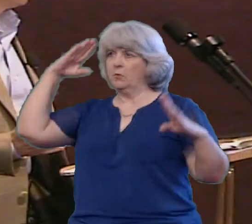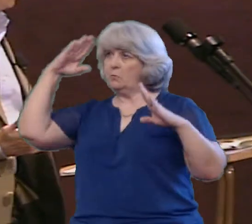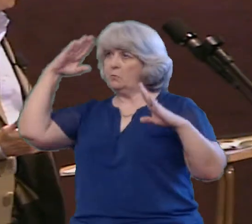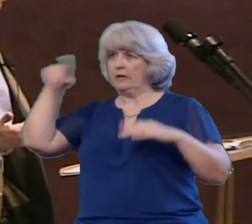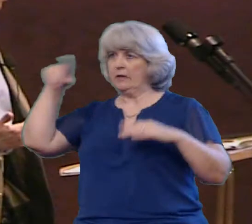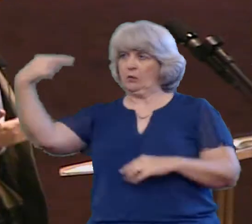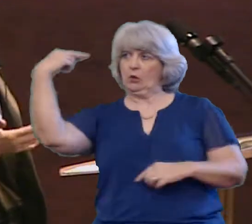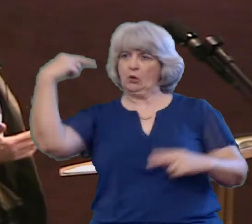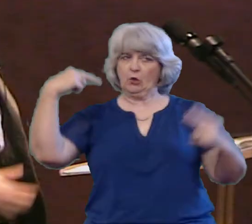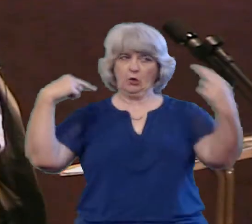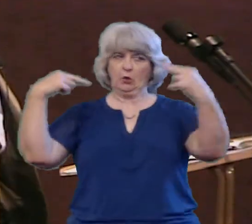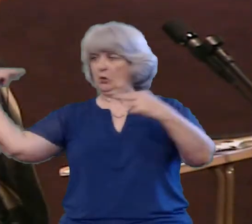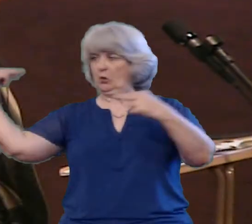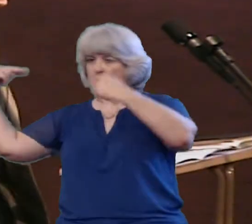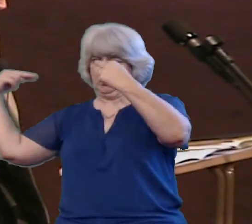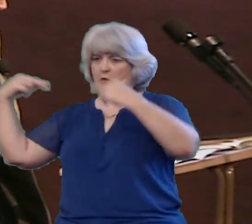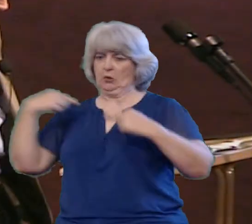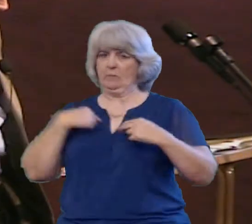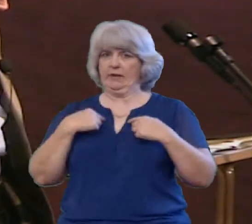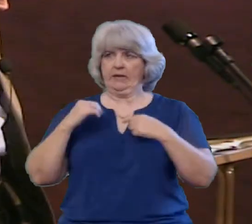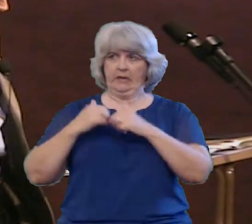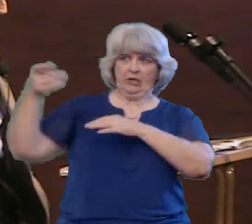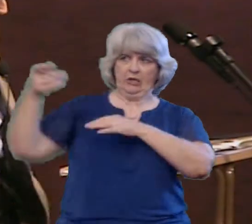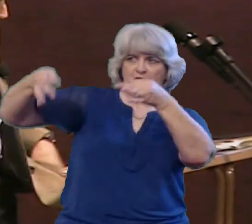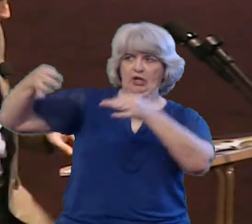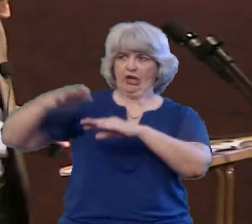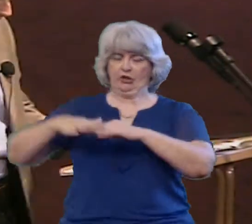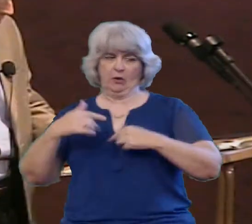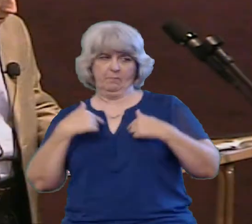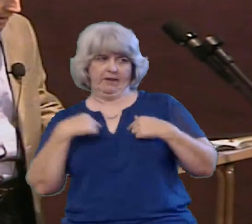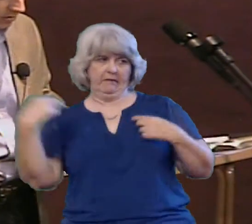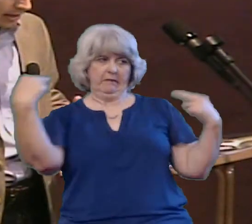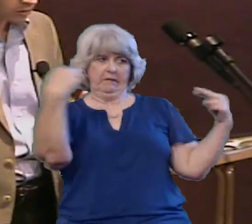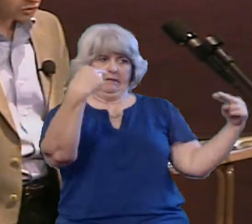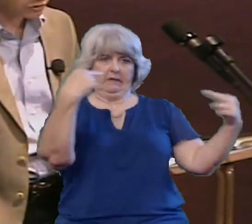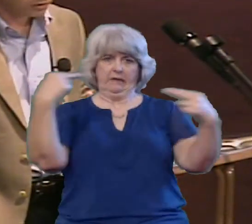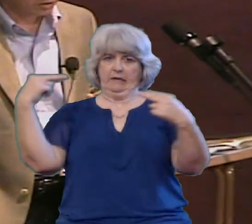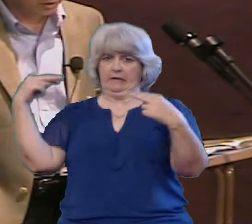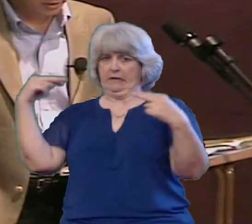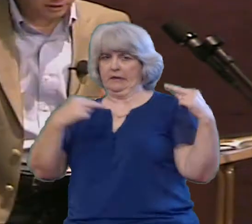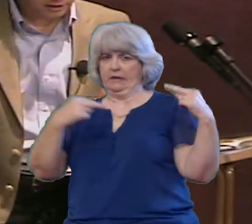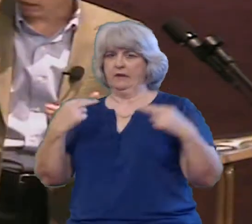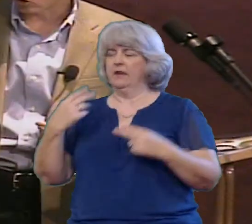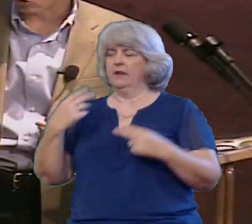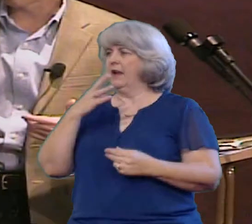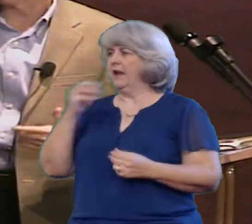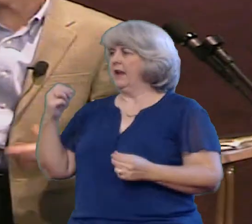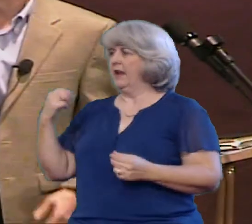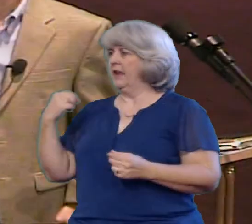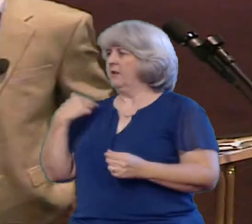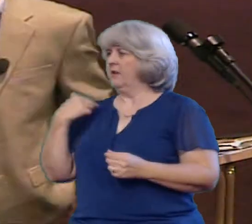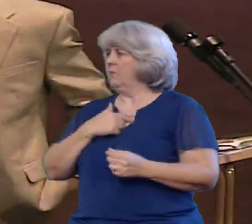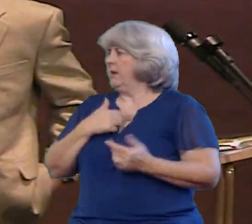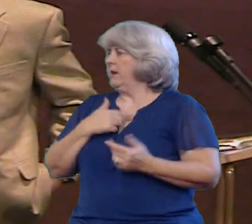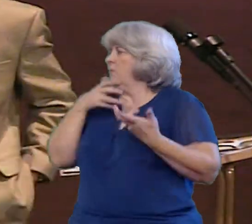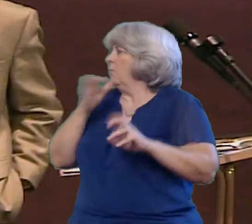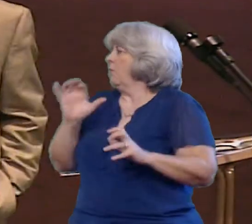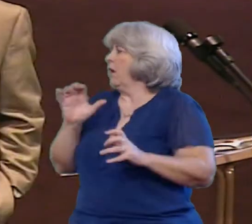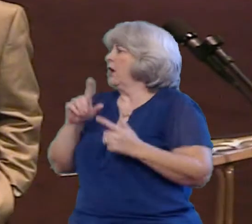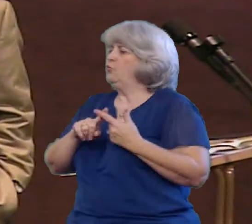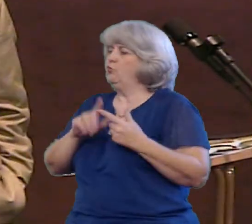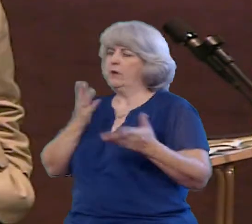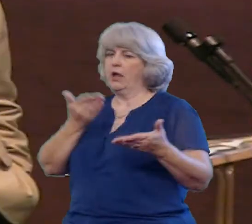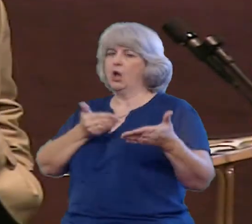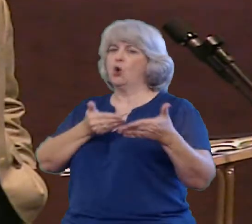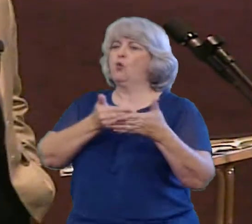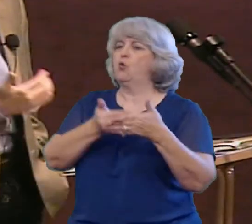That we get blindsided And I think at times that that scares us into getting closer to people Into being